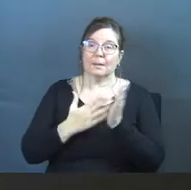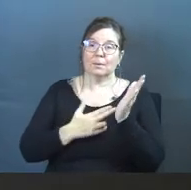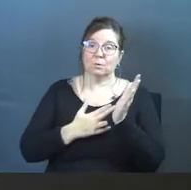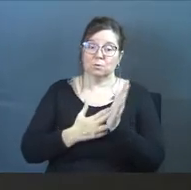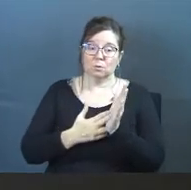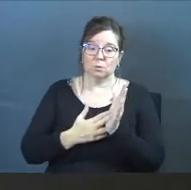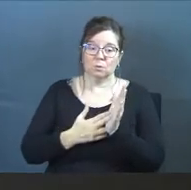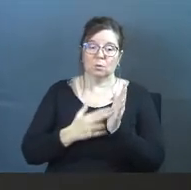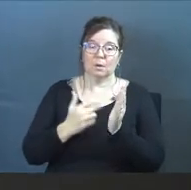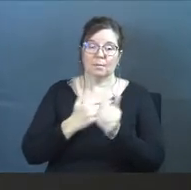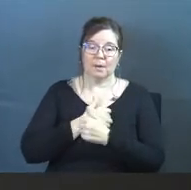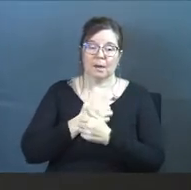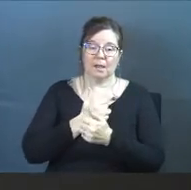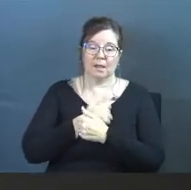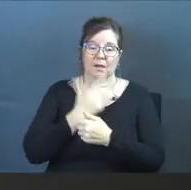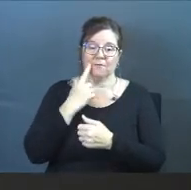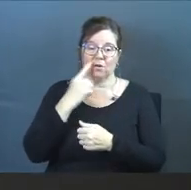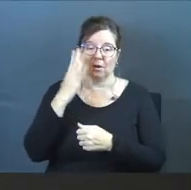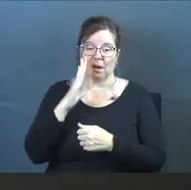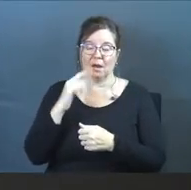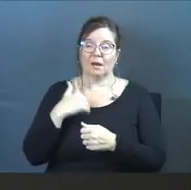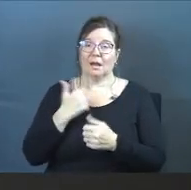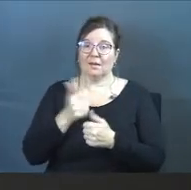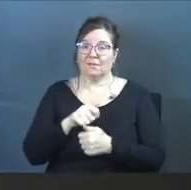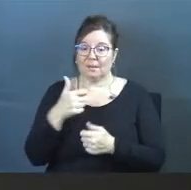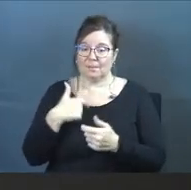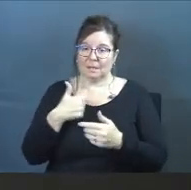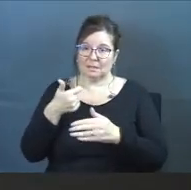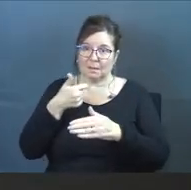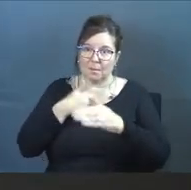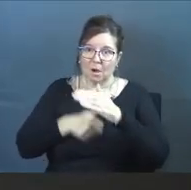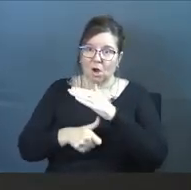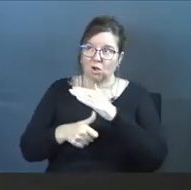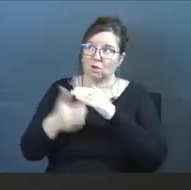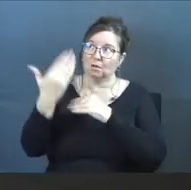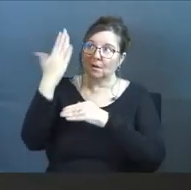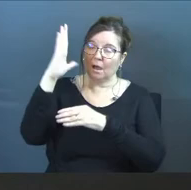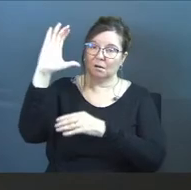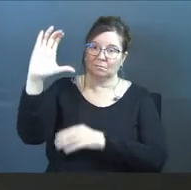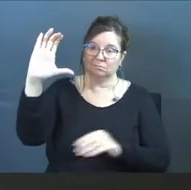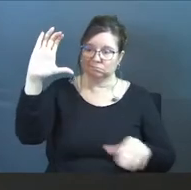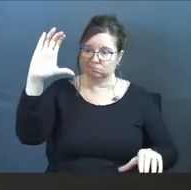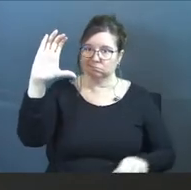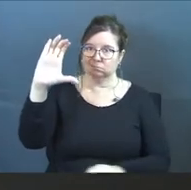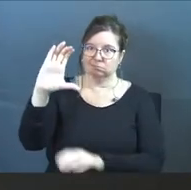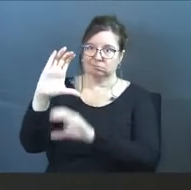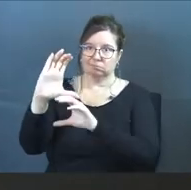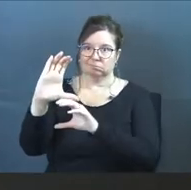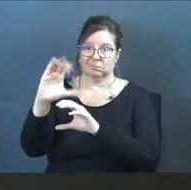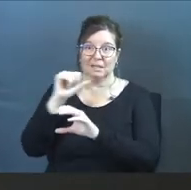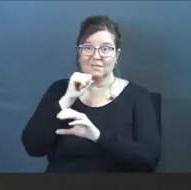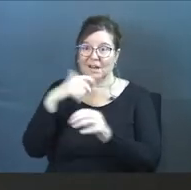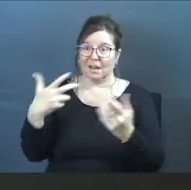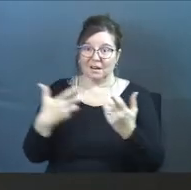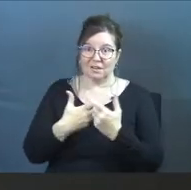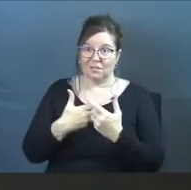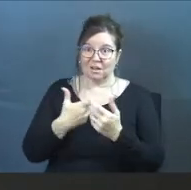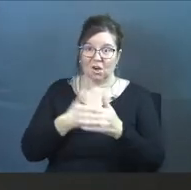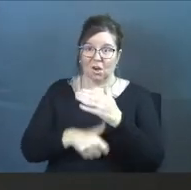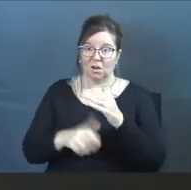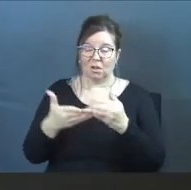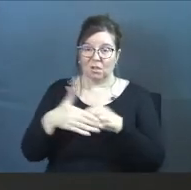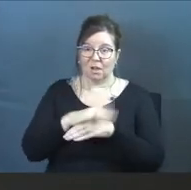truth, my love for God, and everything else must come under the covering of that. And if it's not going to fit under